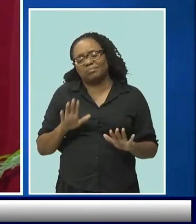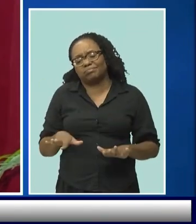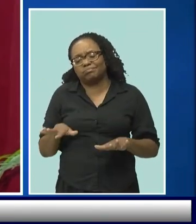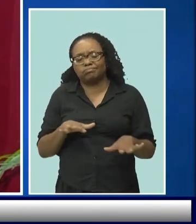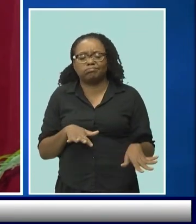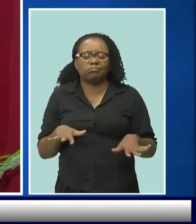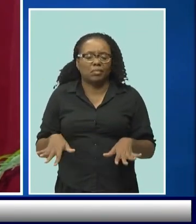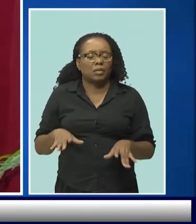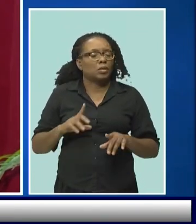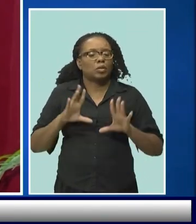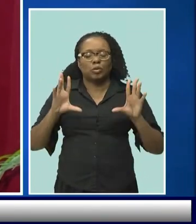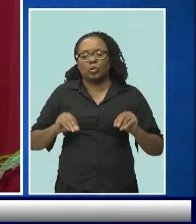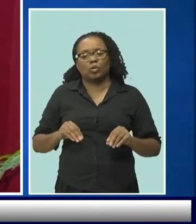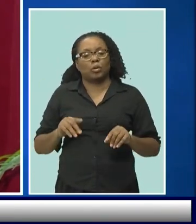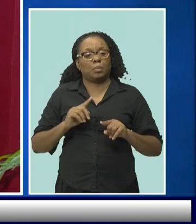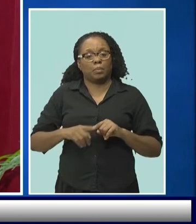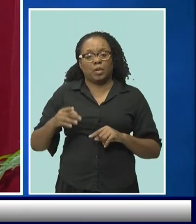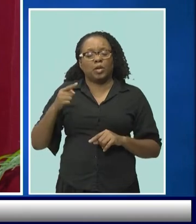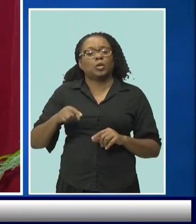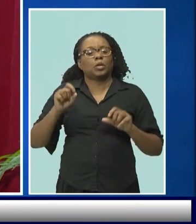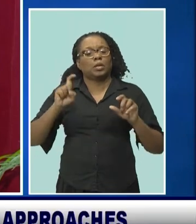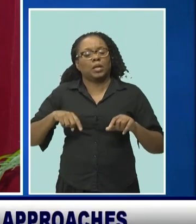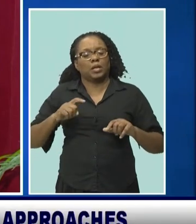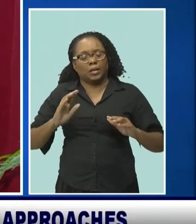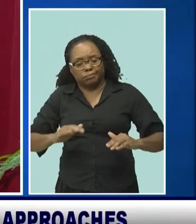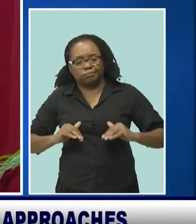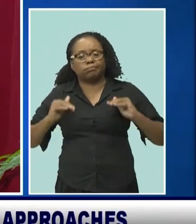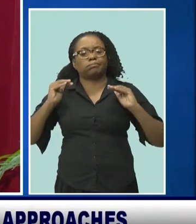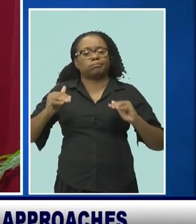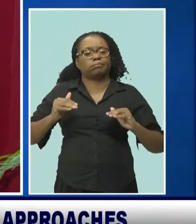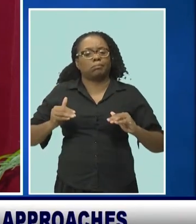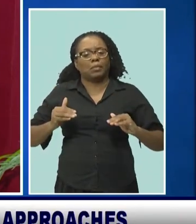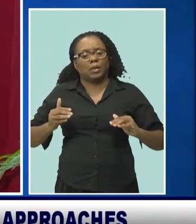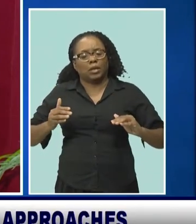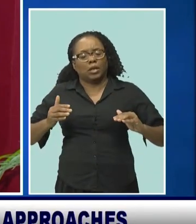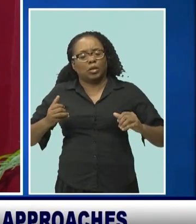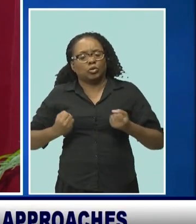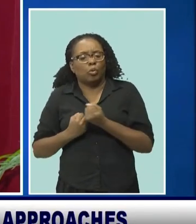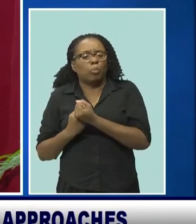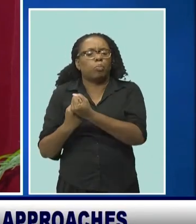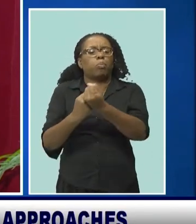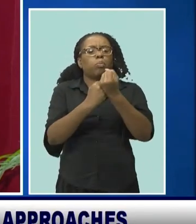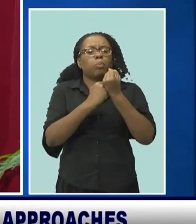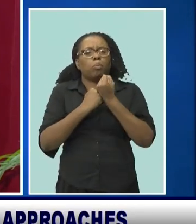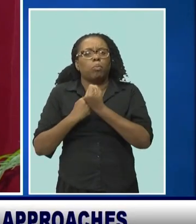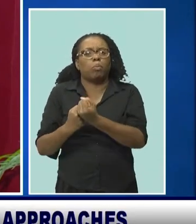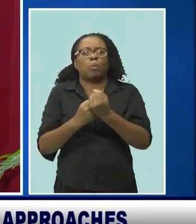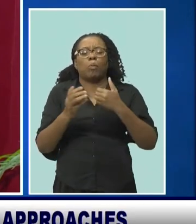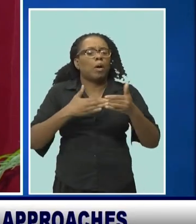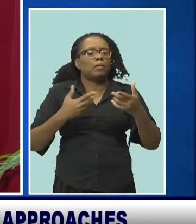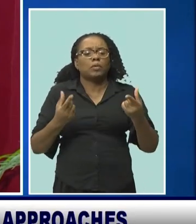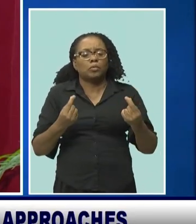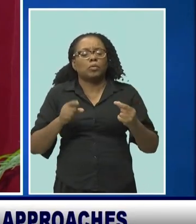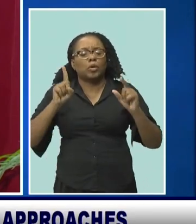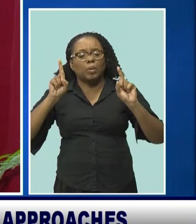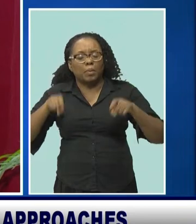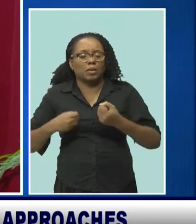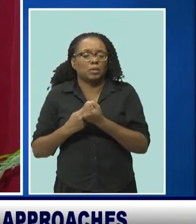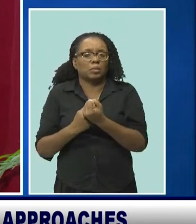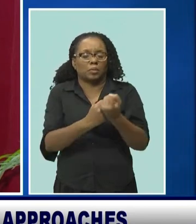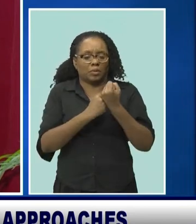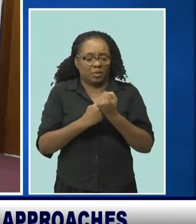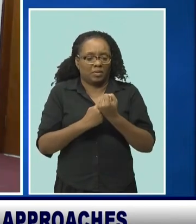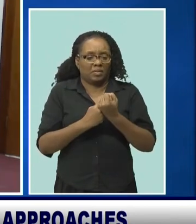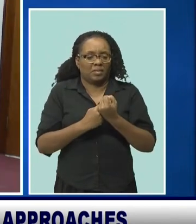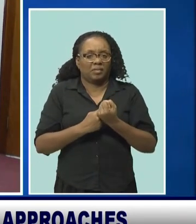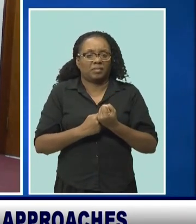them up, carry them on your shoulders, carry them on your arms. Wherever or whatever you have to do, you must do it. But the goodness of